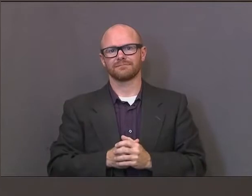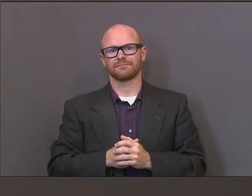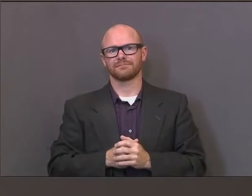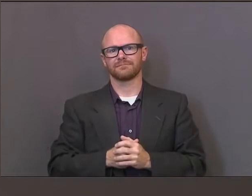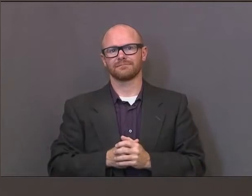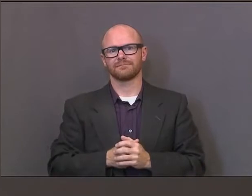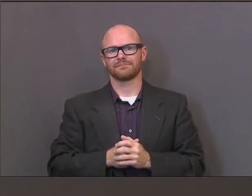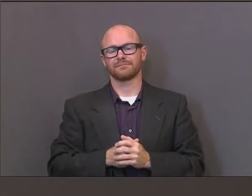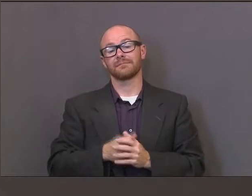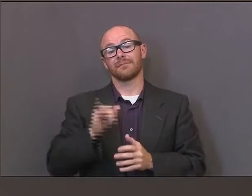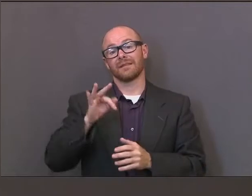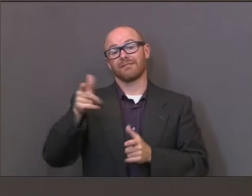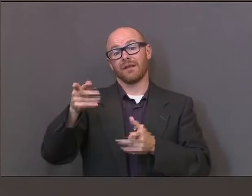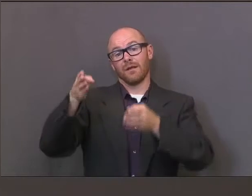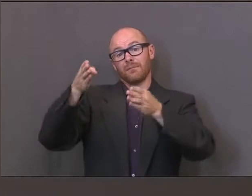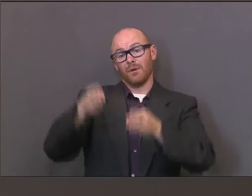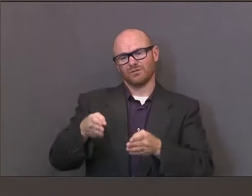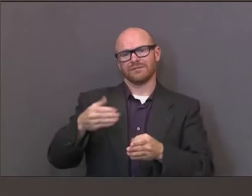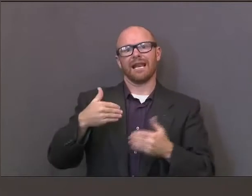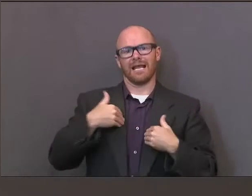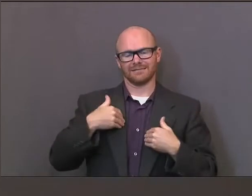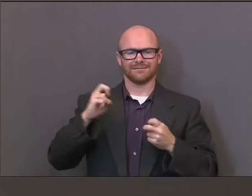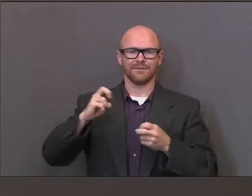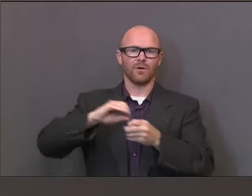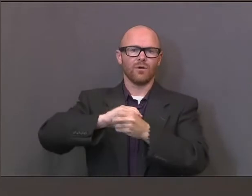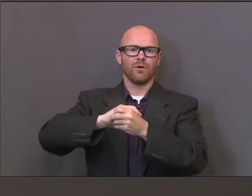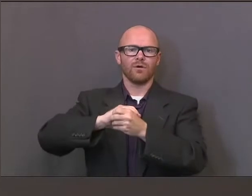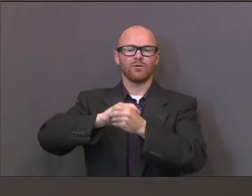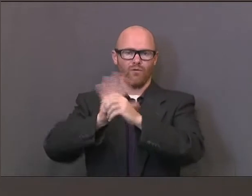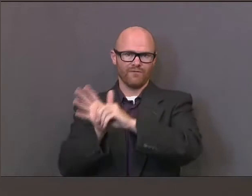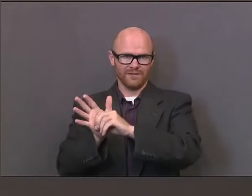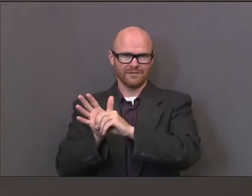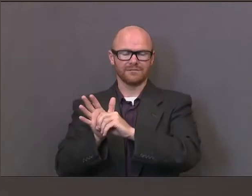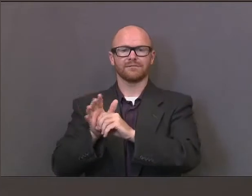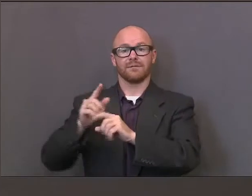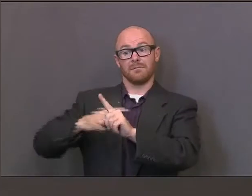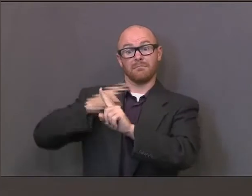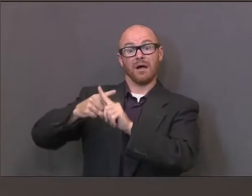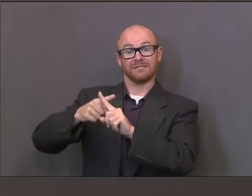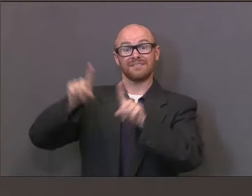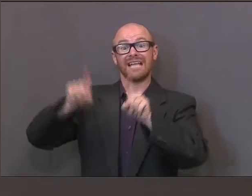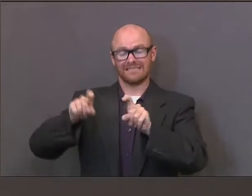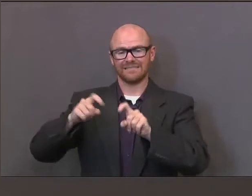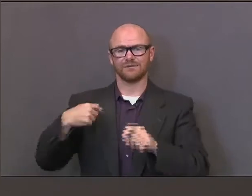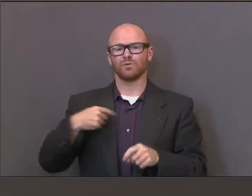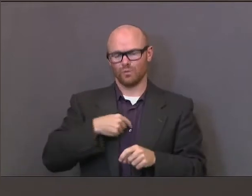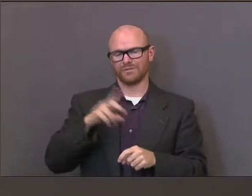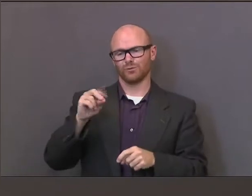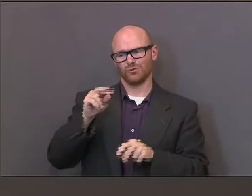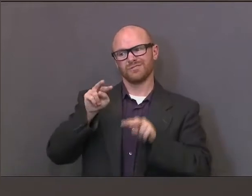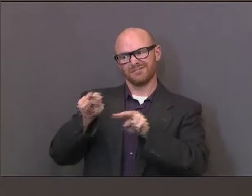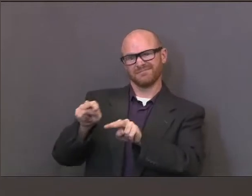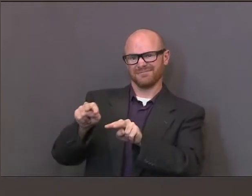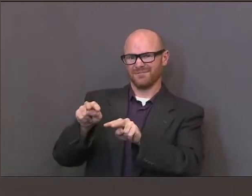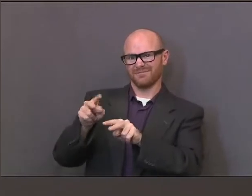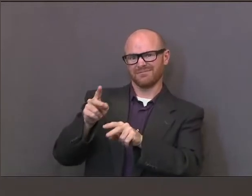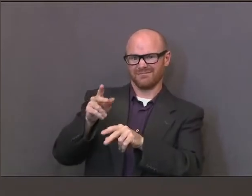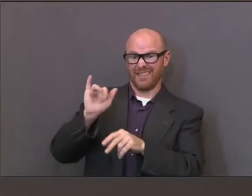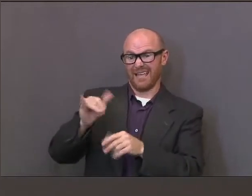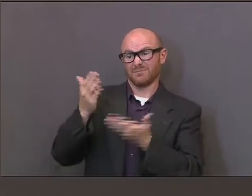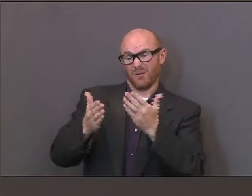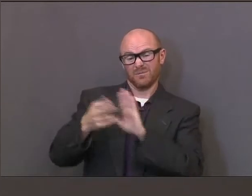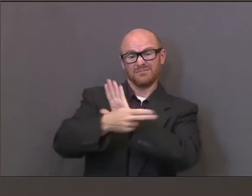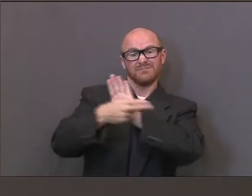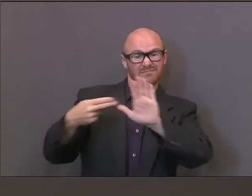if the individual tests positive. All deaths in Utah reported to date have been based on positive test results, as well as